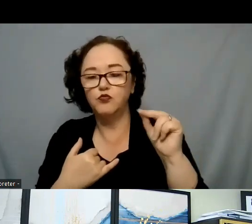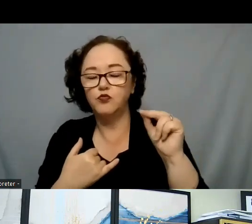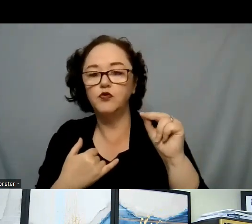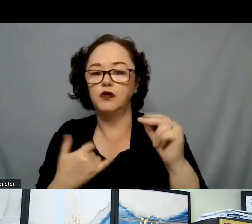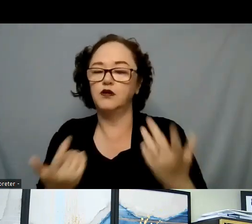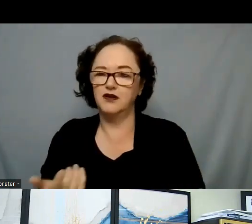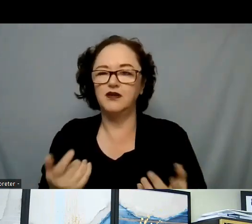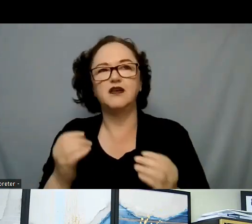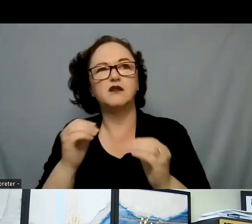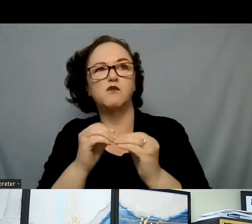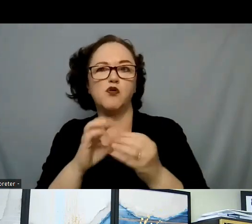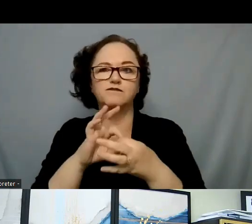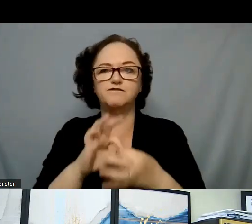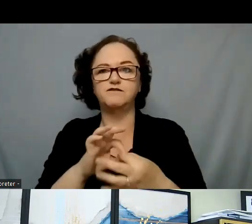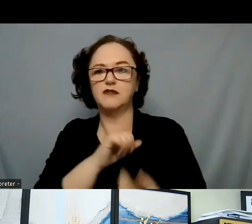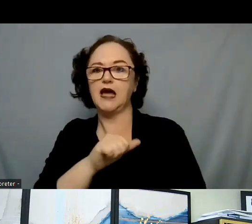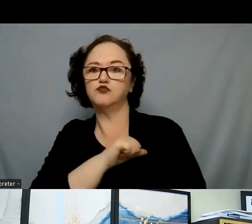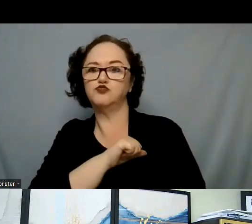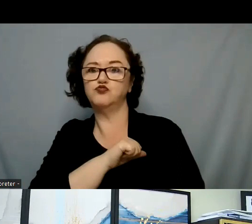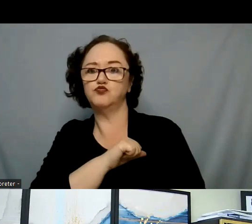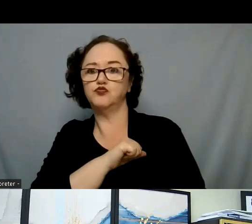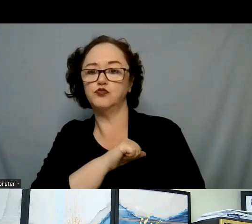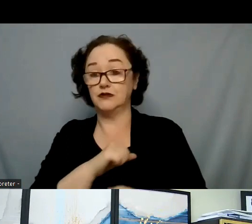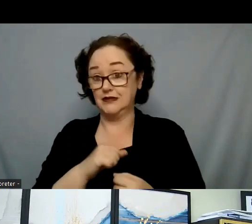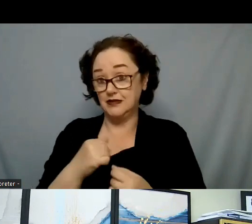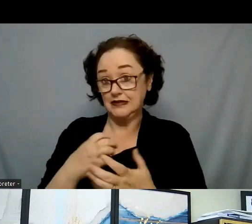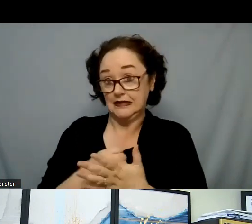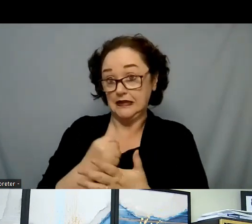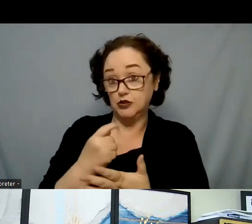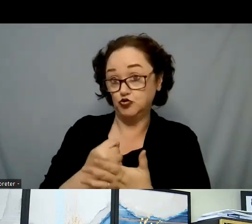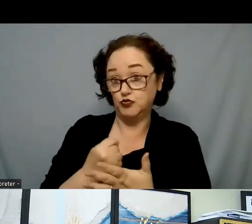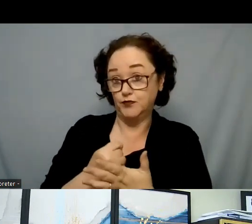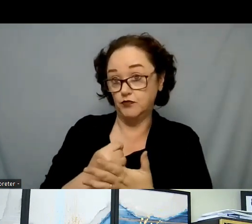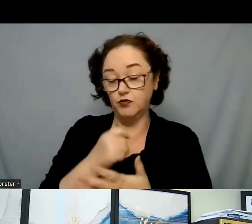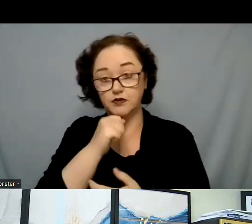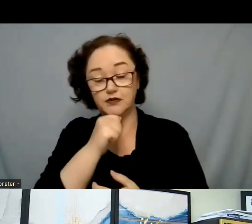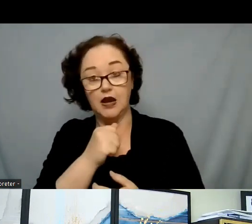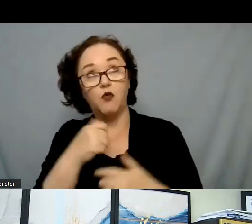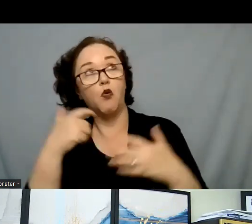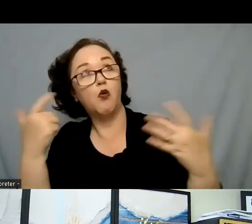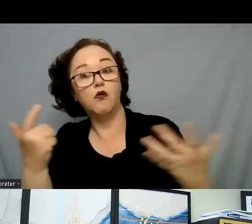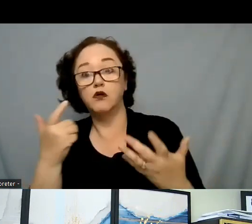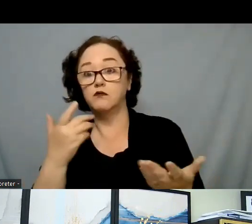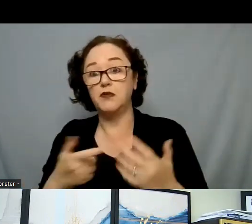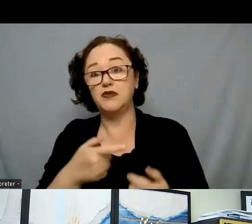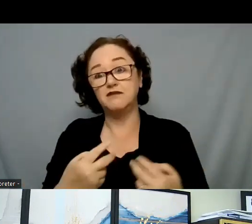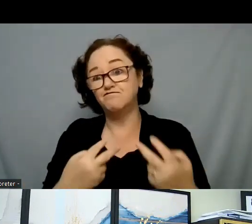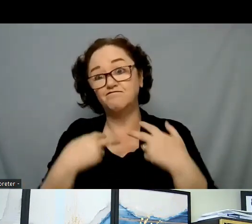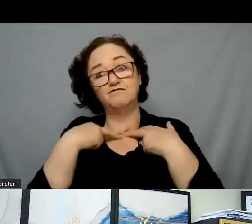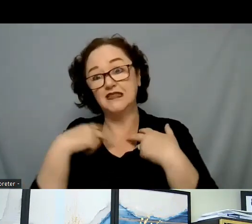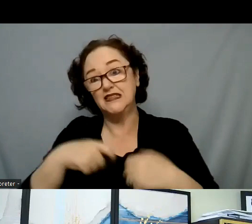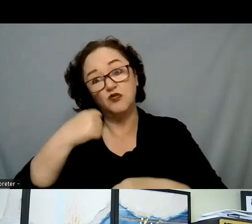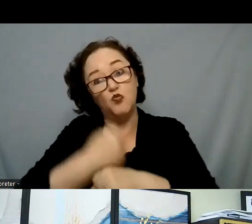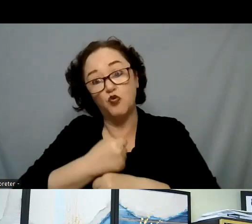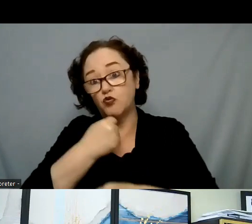treatment. But then some of it was just they needed to work. So, though they may have had a double mastectomy, though they